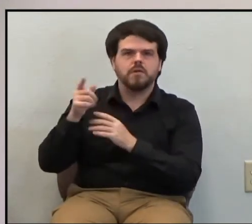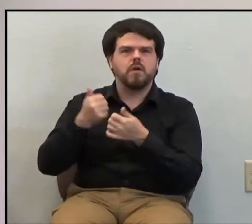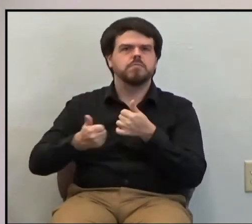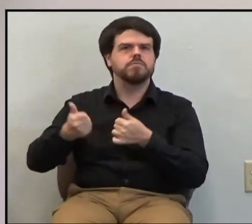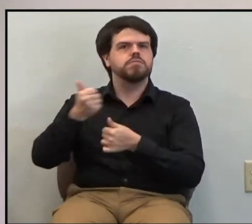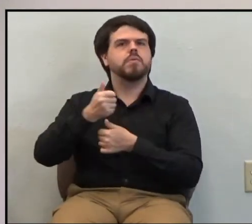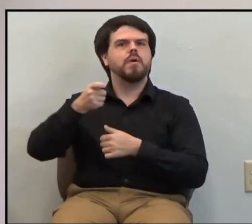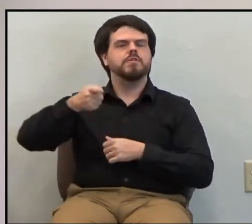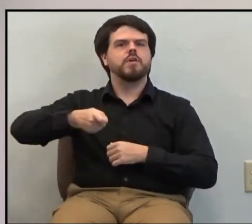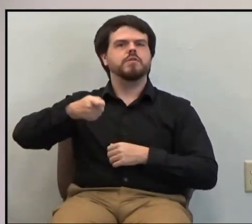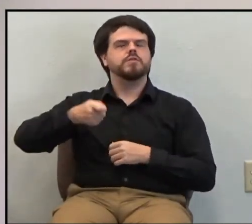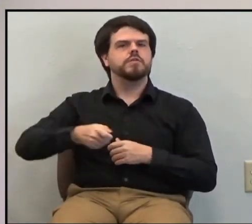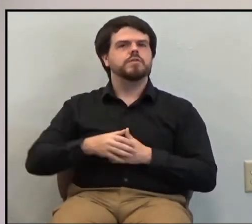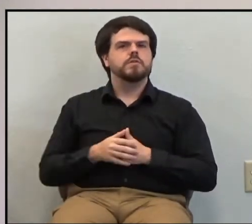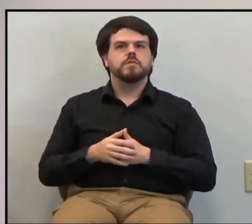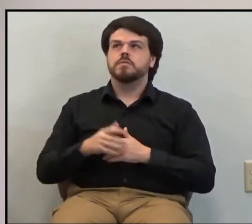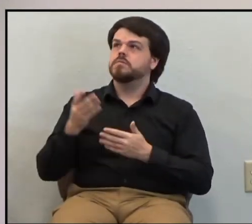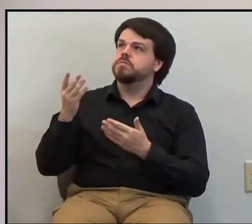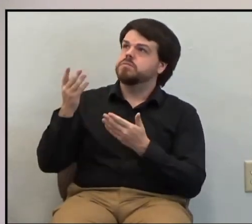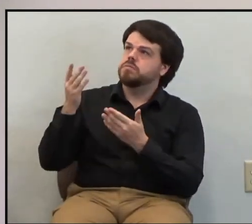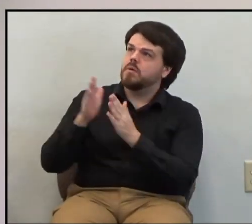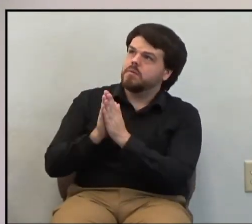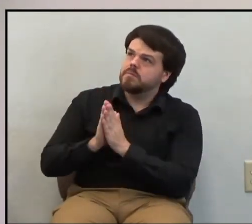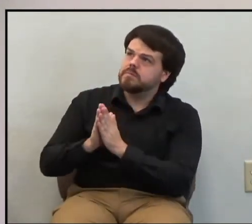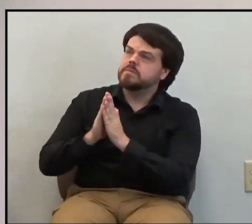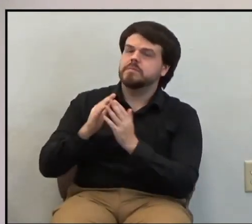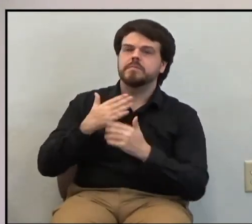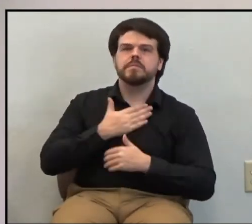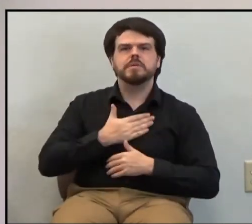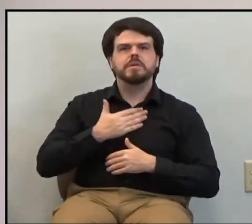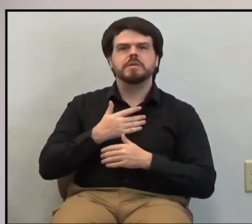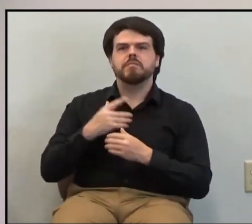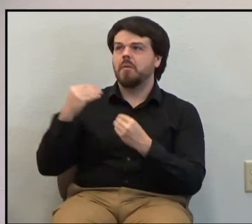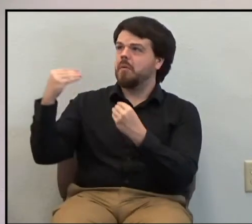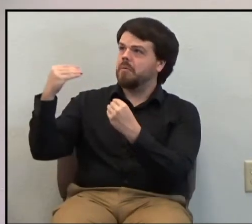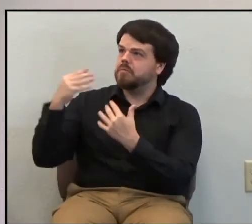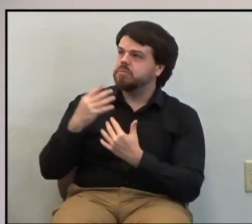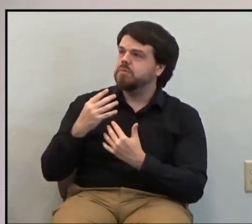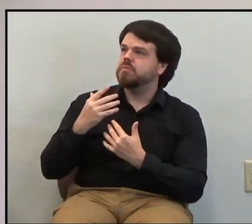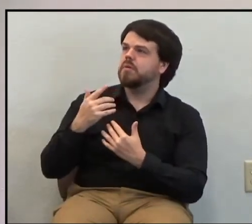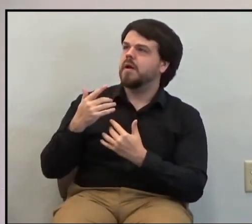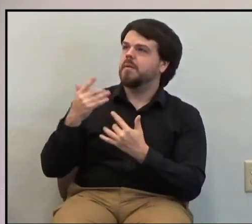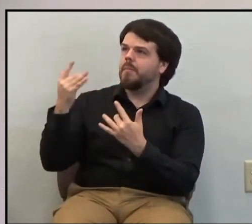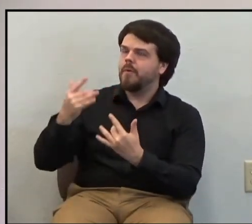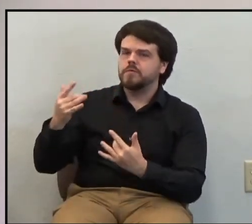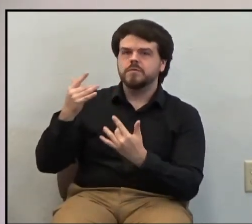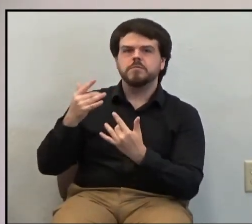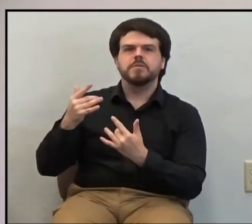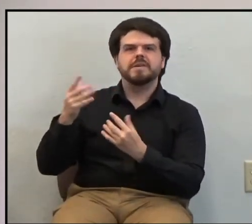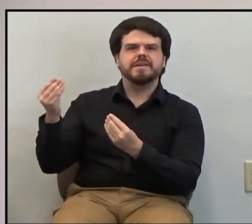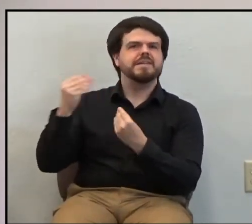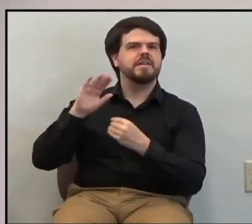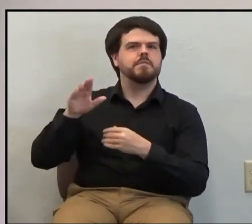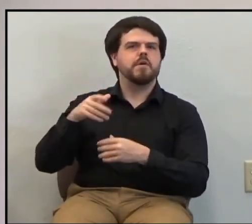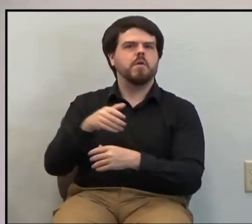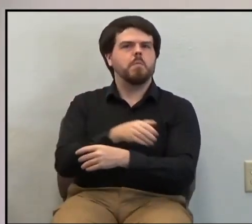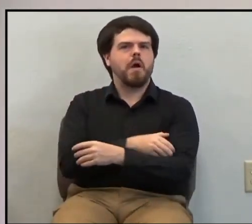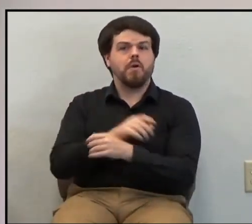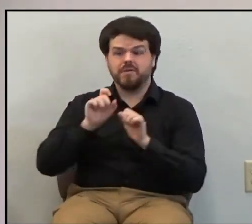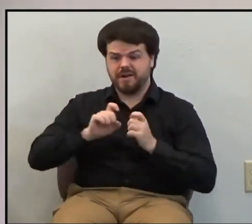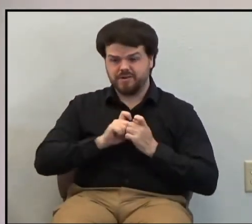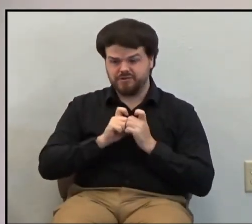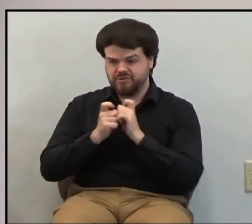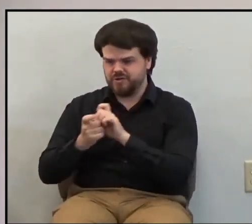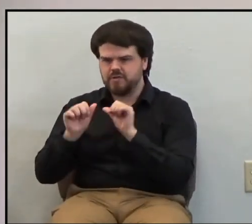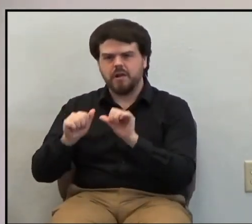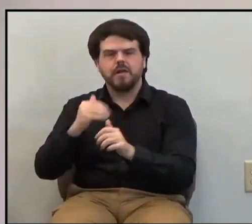judge. Be merciful to me, O Lord. Strengthen me by your power. Change me so that I will